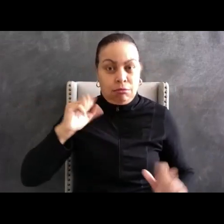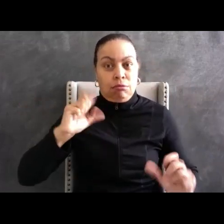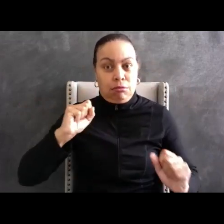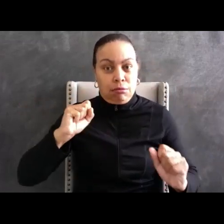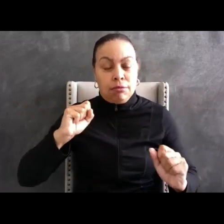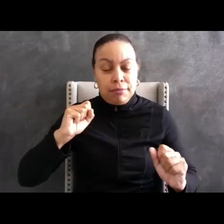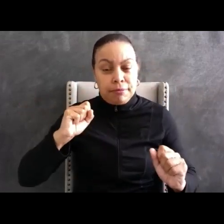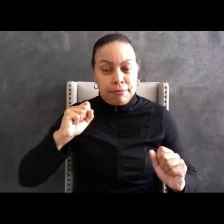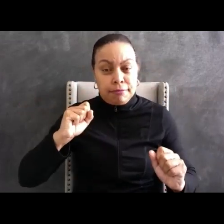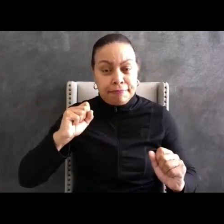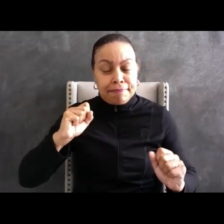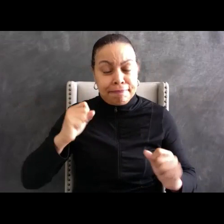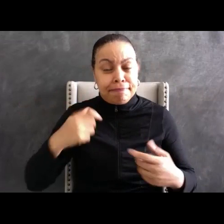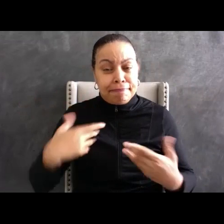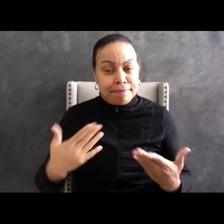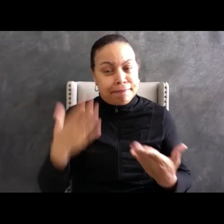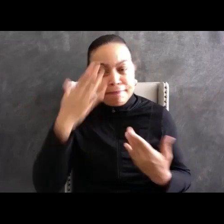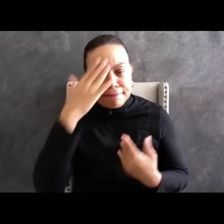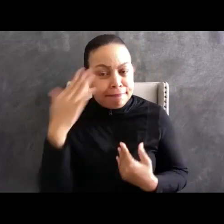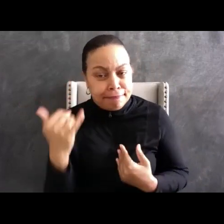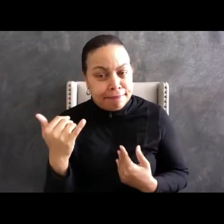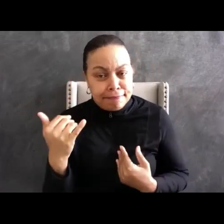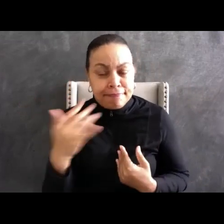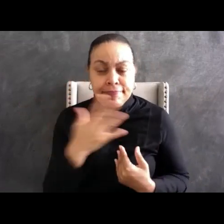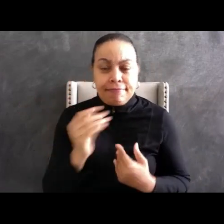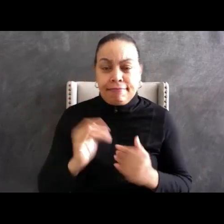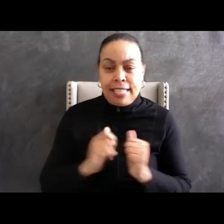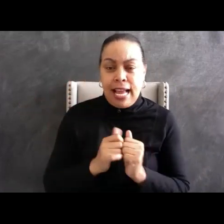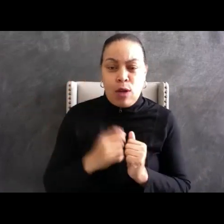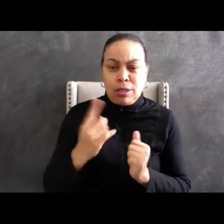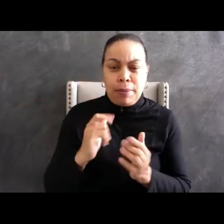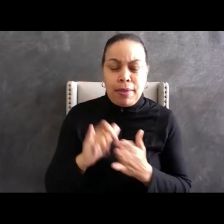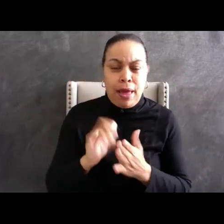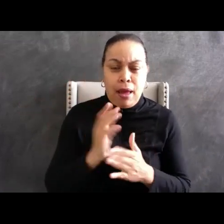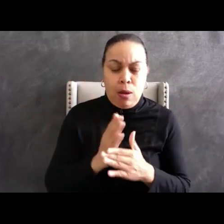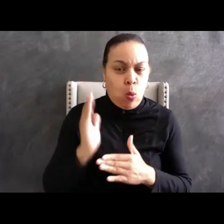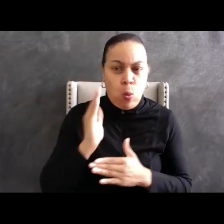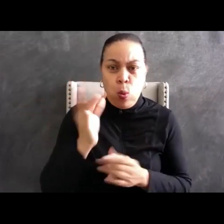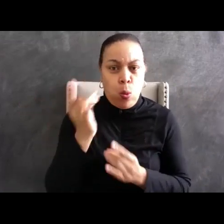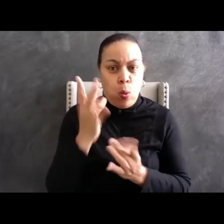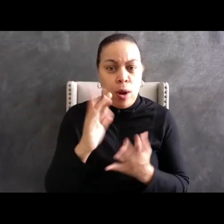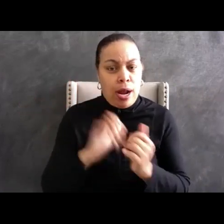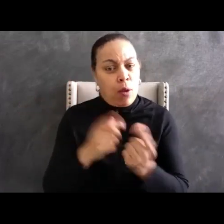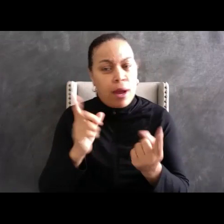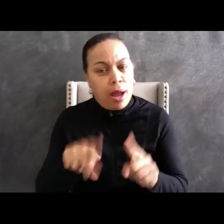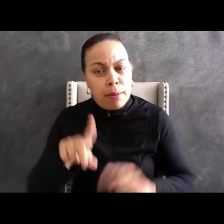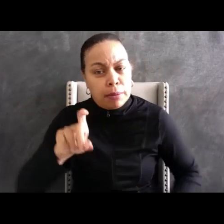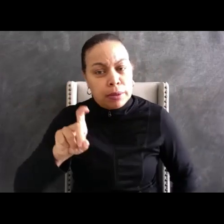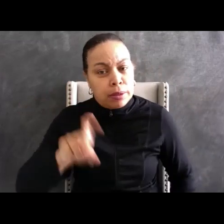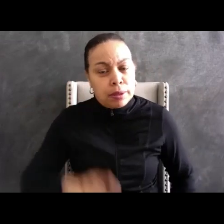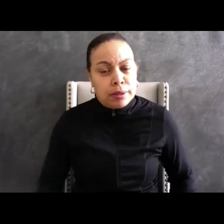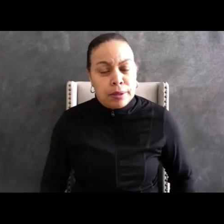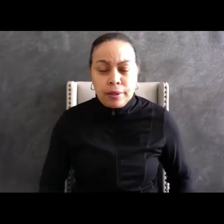in this call for service had received training on how to de-escalate a potentially volatile situation.